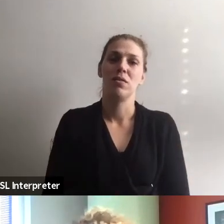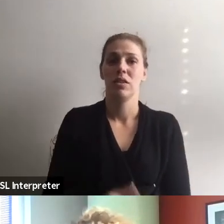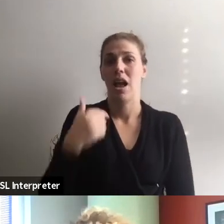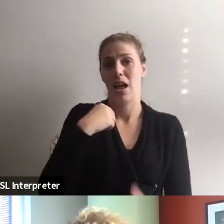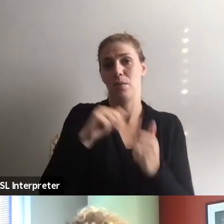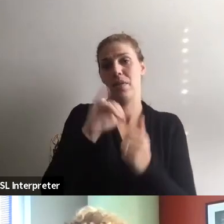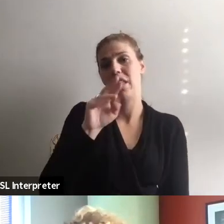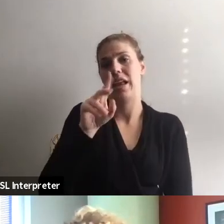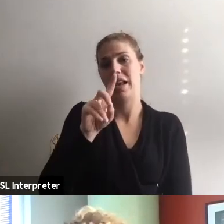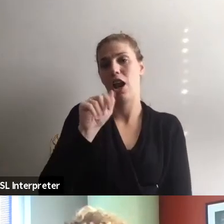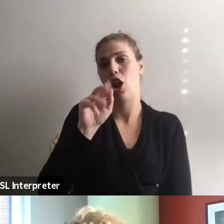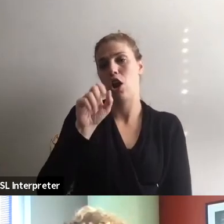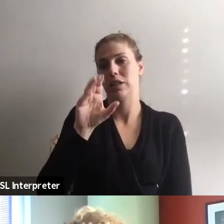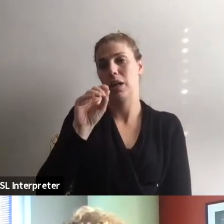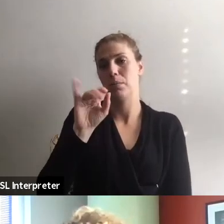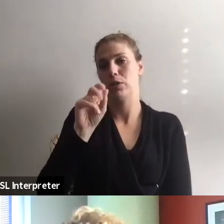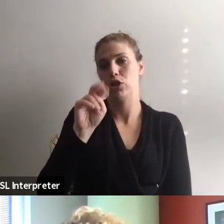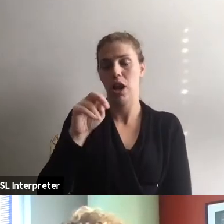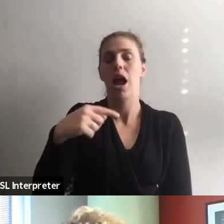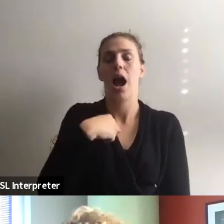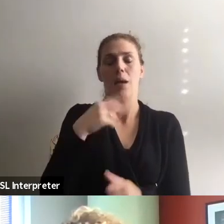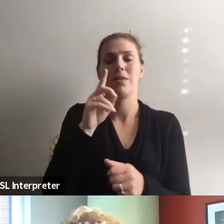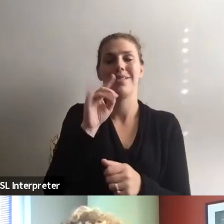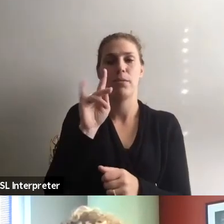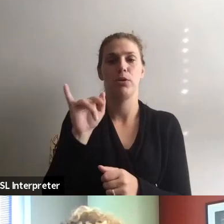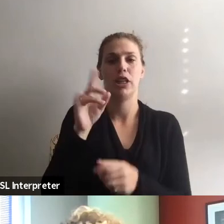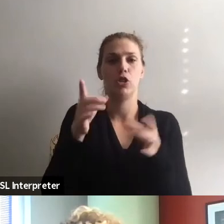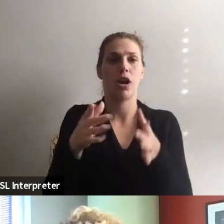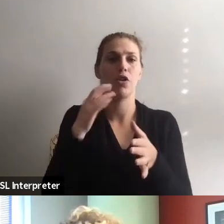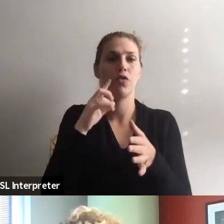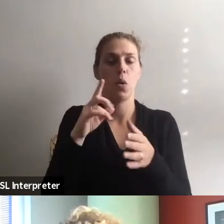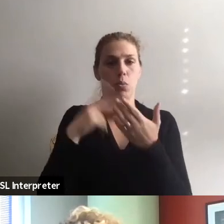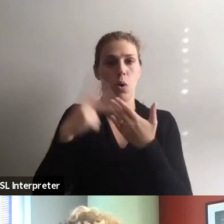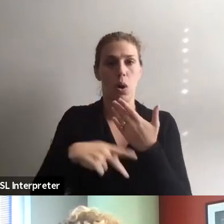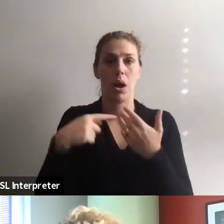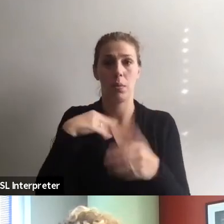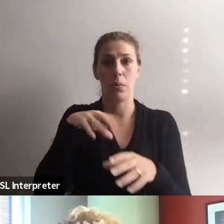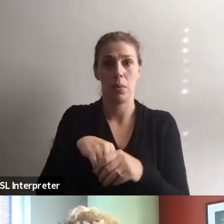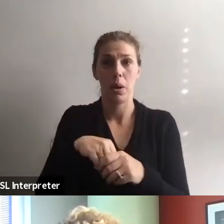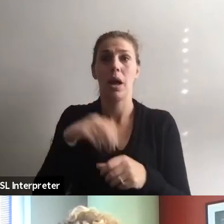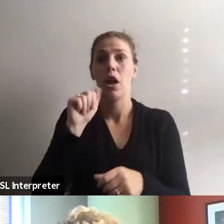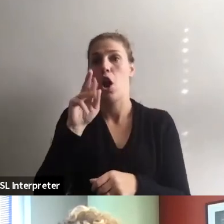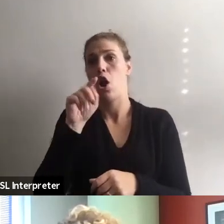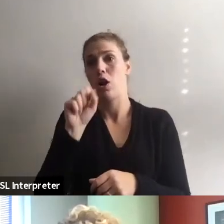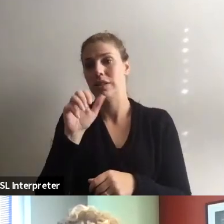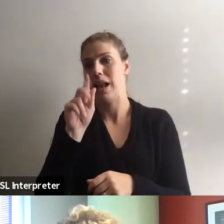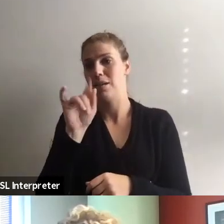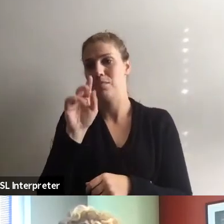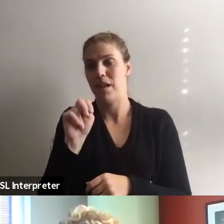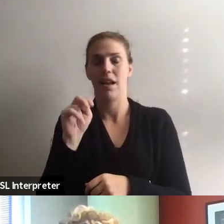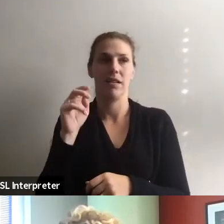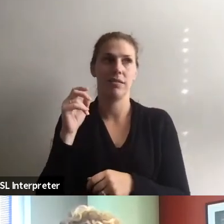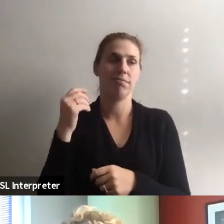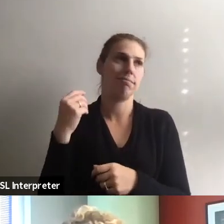the Indiana Arts Commission. I'm the Deputy Director of Programs. I've been with the IAC for a while and been in the arts administrator world for a bajillion